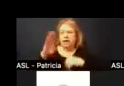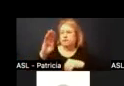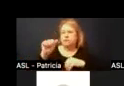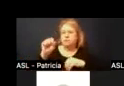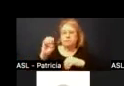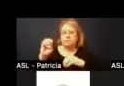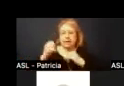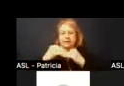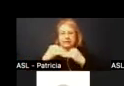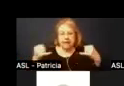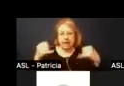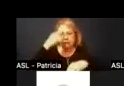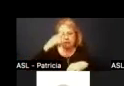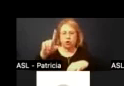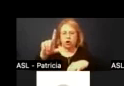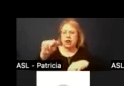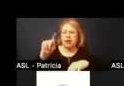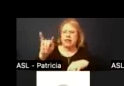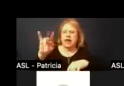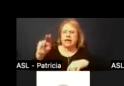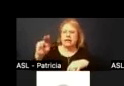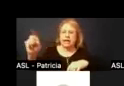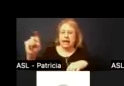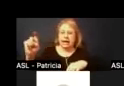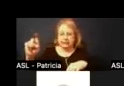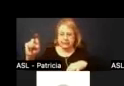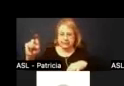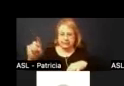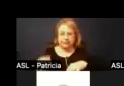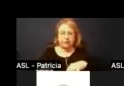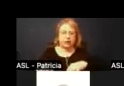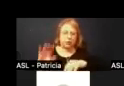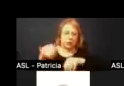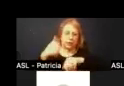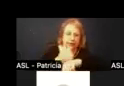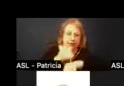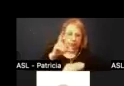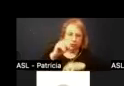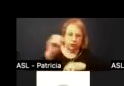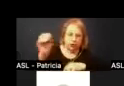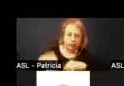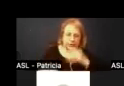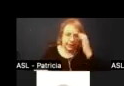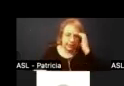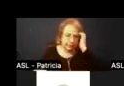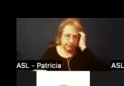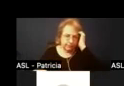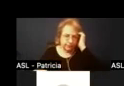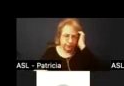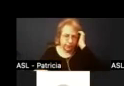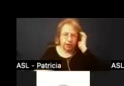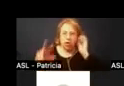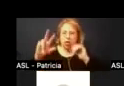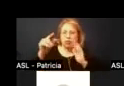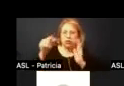latinx when we set the um desired outcome of 30 percent i think if you look at these at this third grade